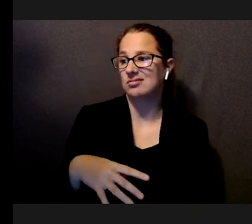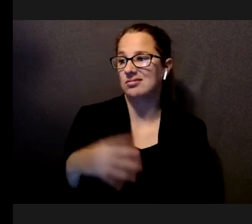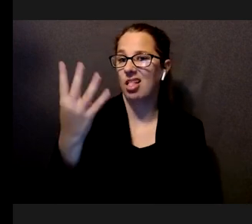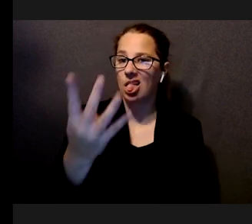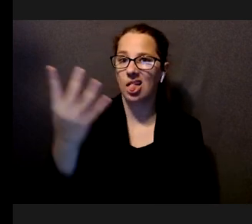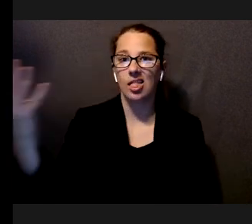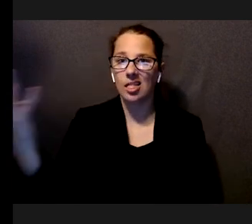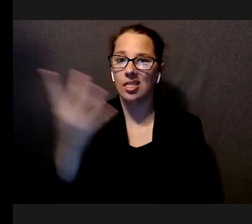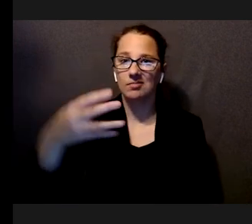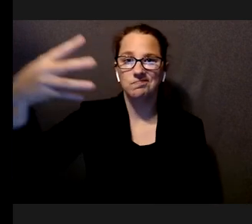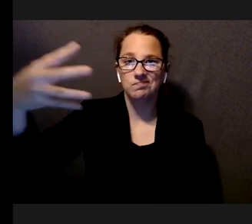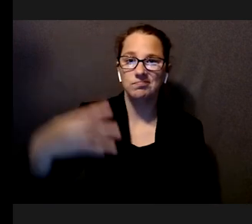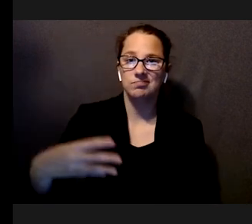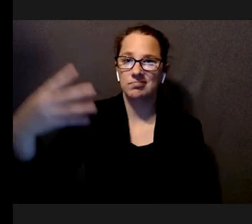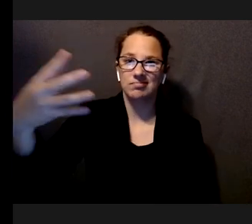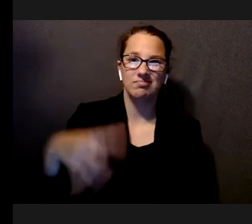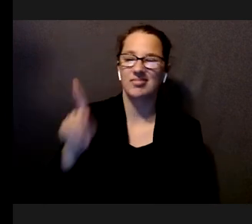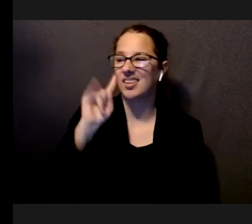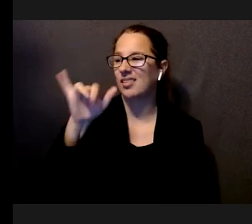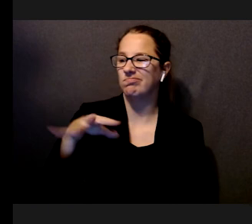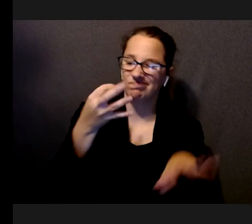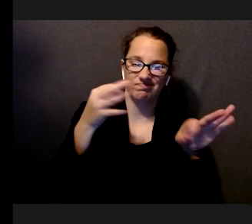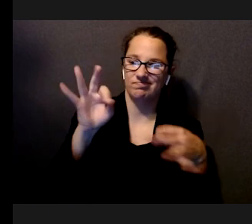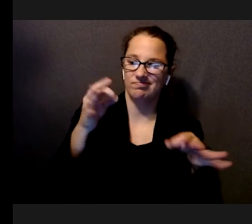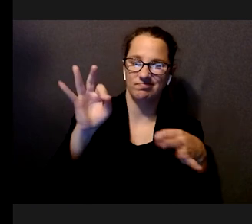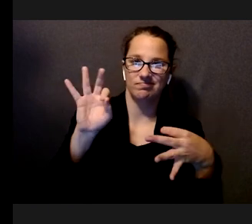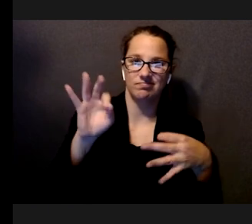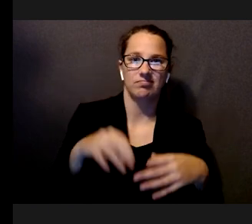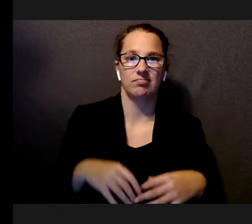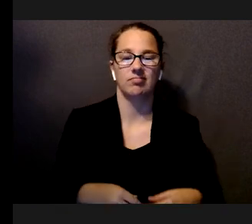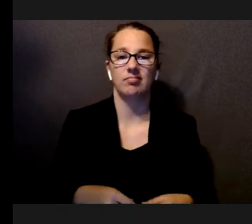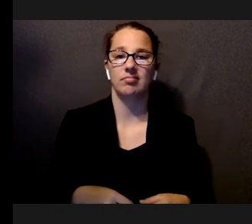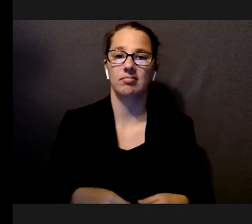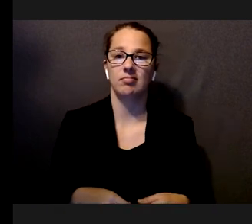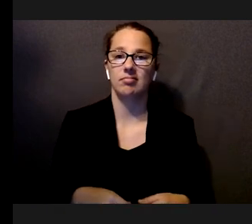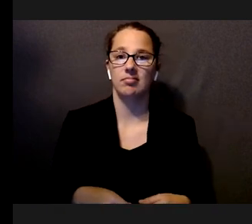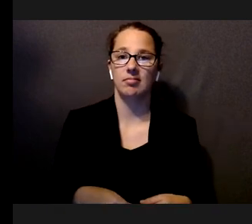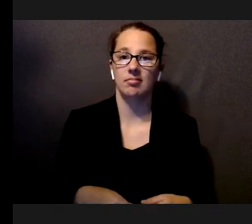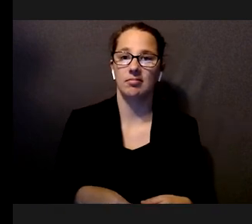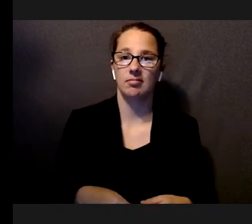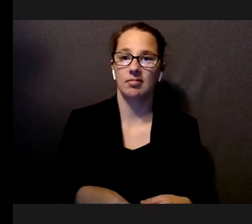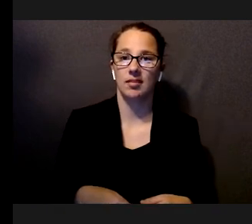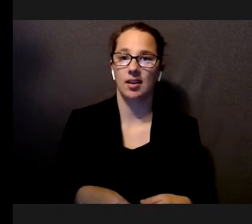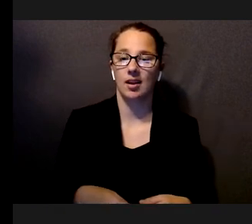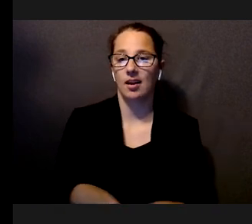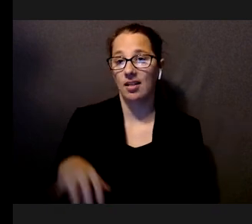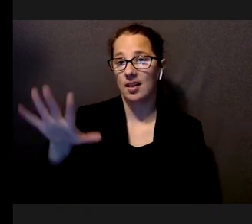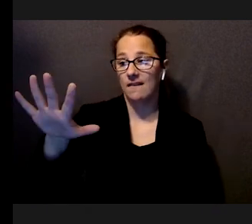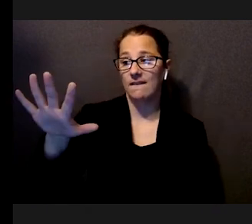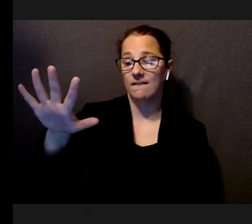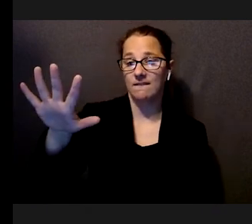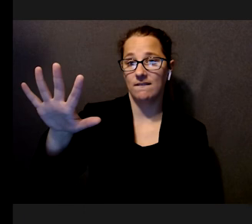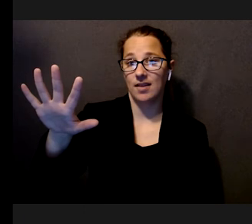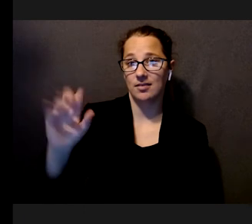motion animations. They thought it was distracting. And then the rest of the participants, so a little less than